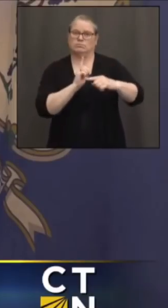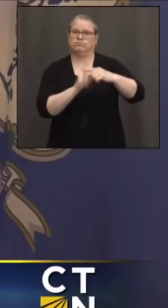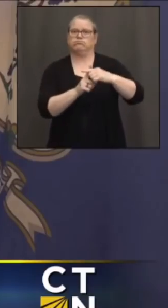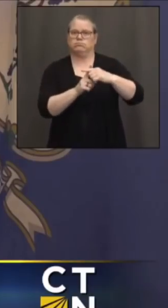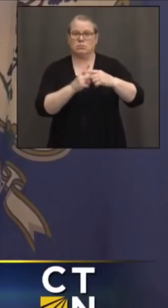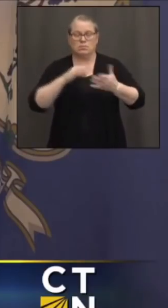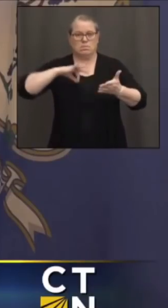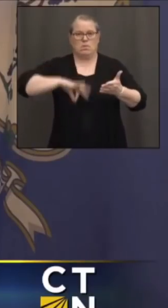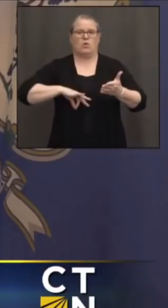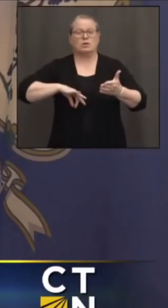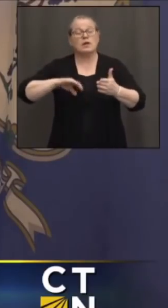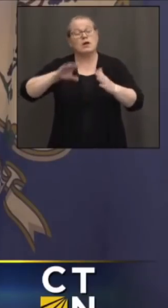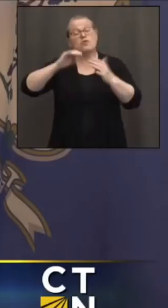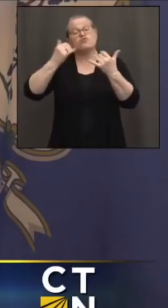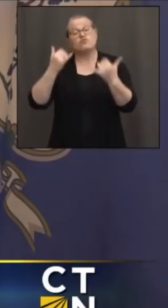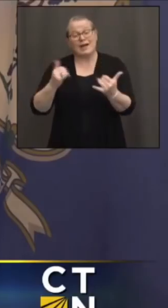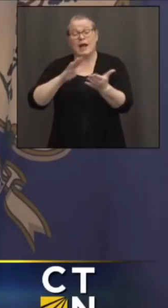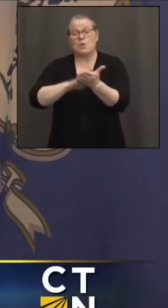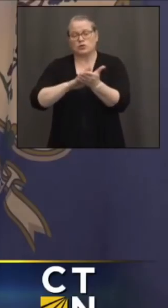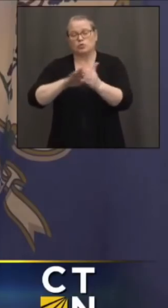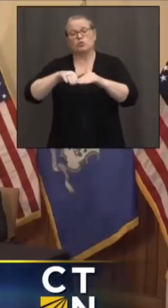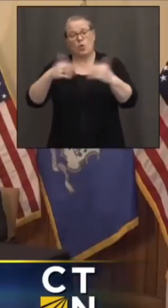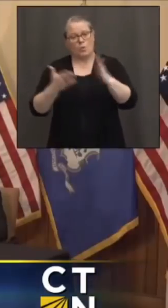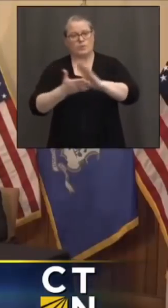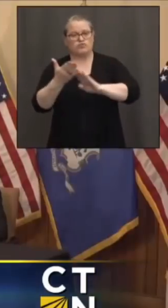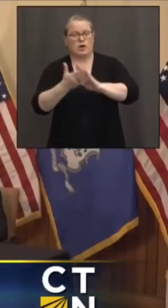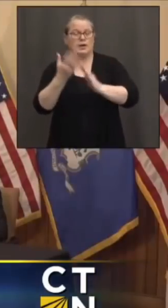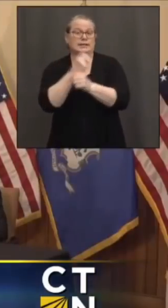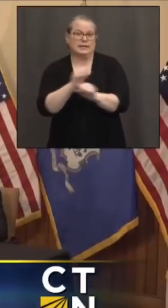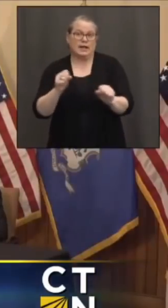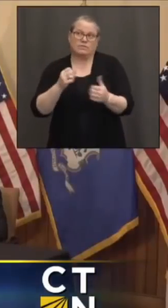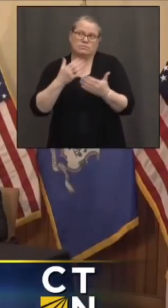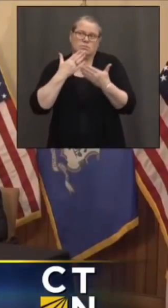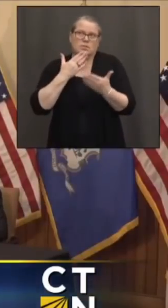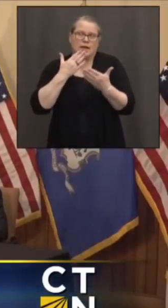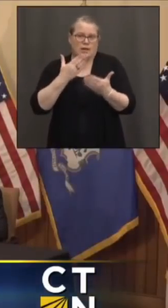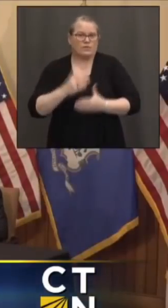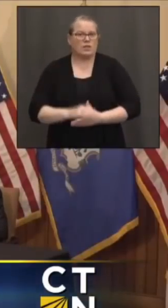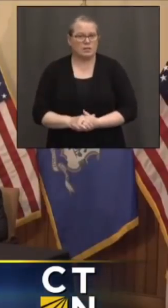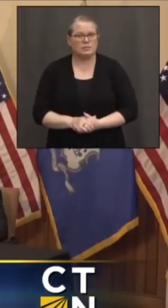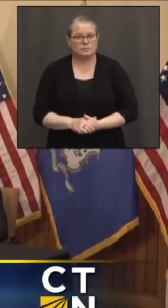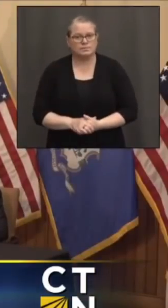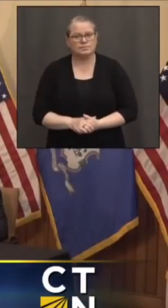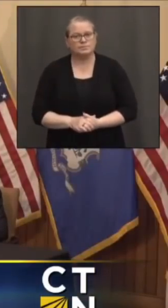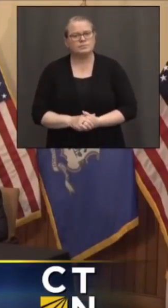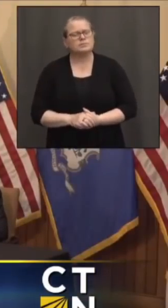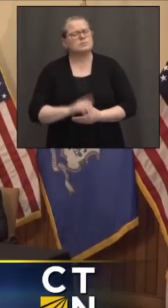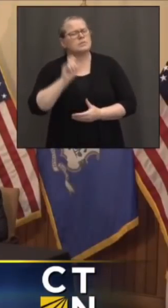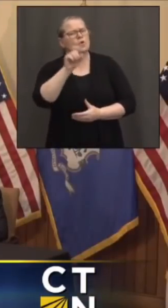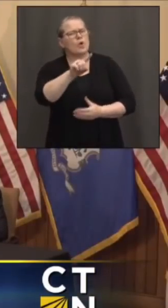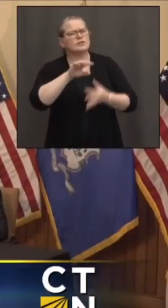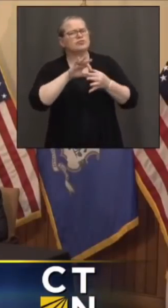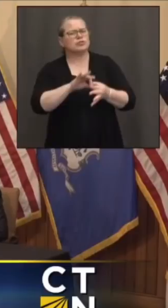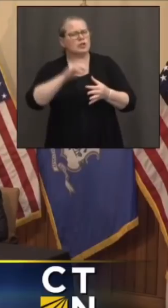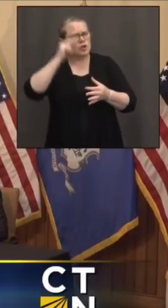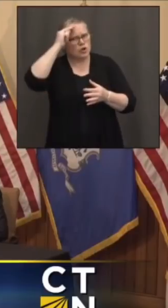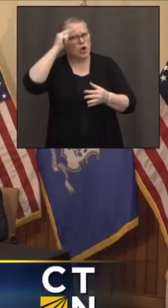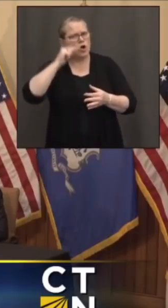able to operate and operate safely, for which I'm very thankful. And a quick question on the Naugatuck Valley, because that